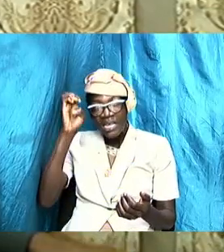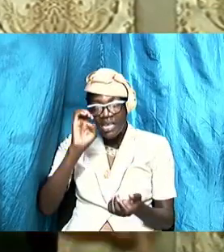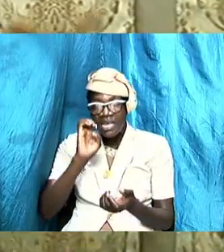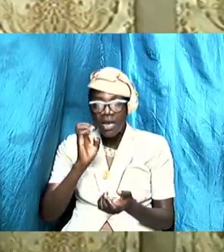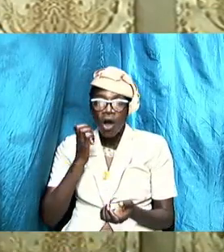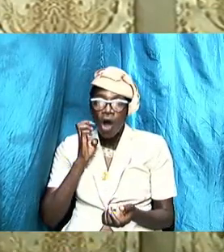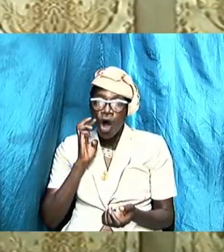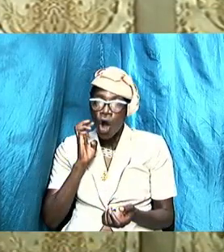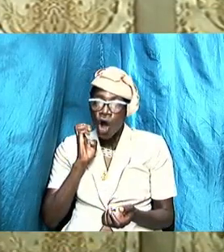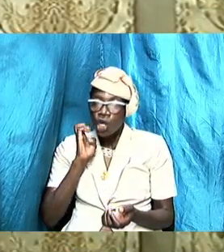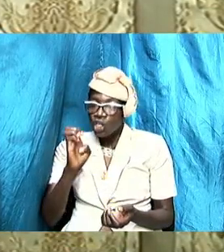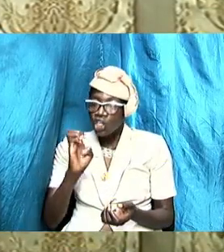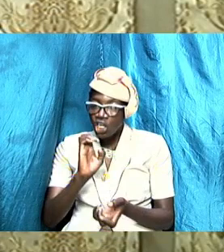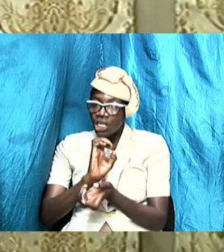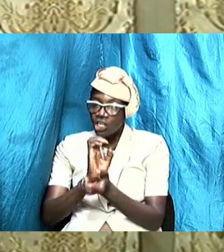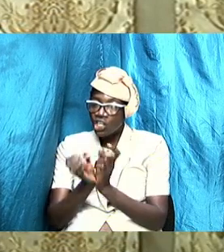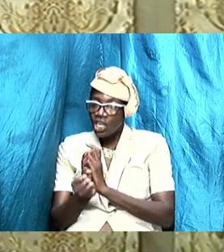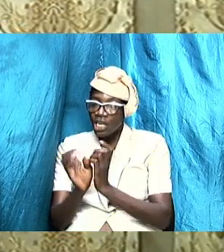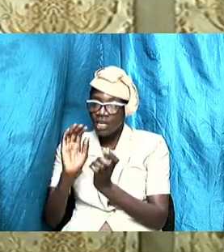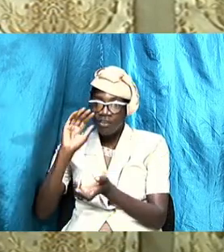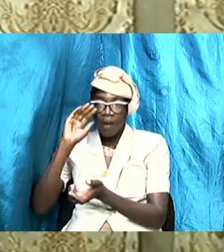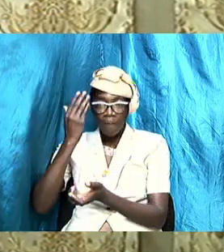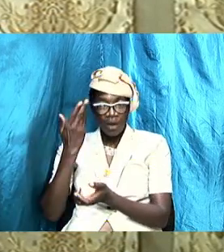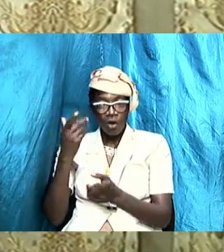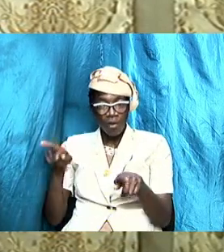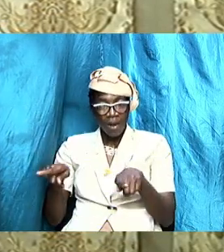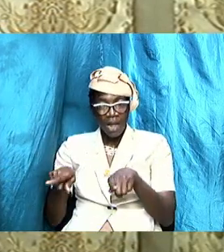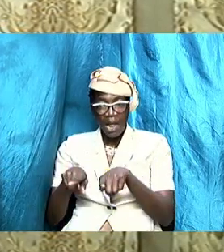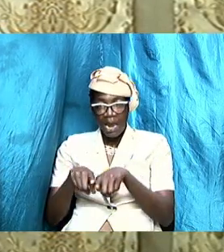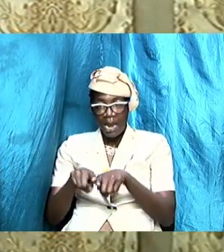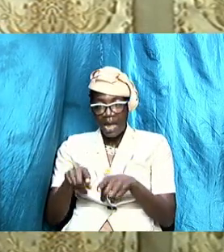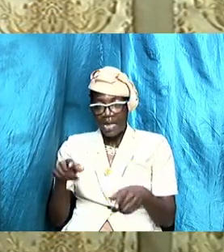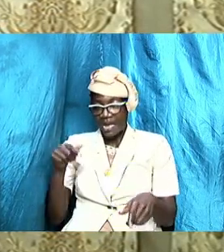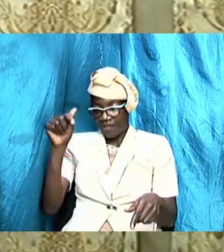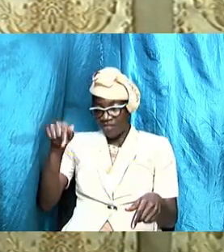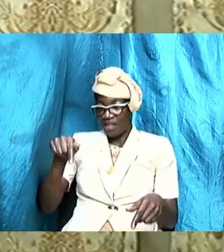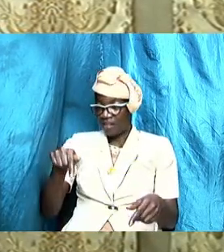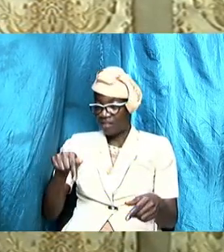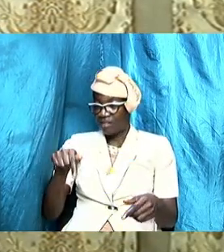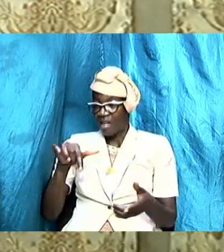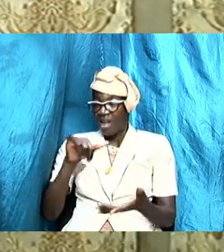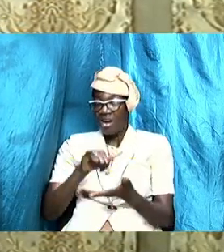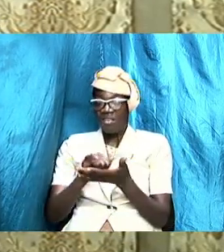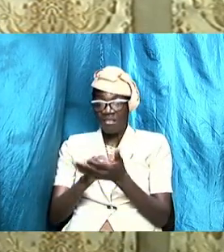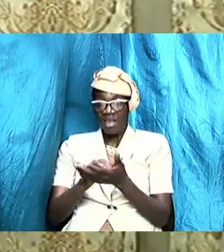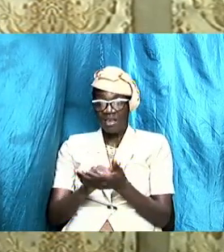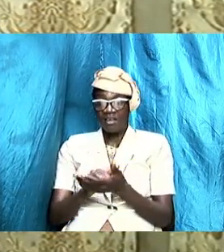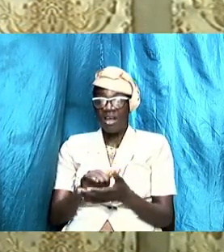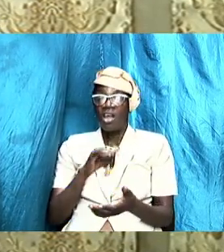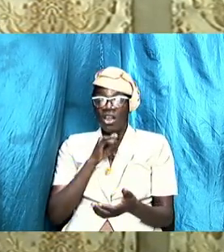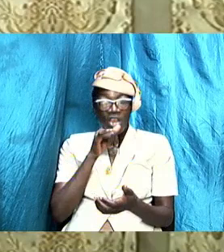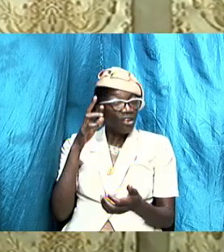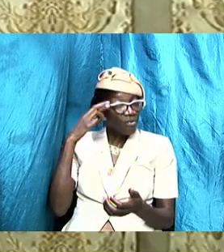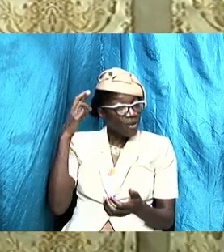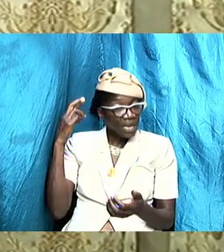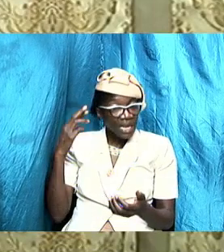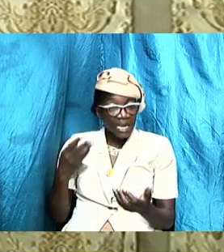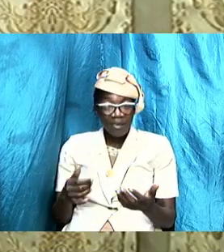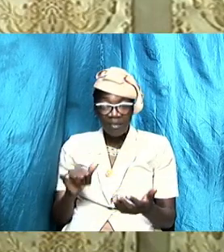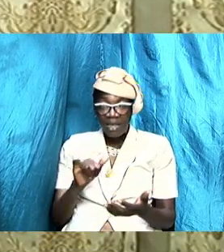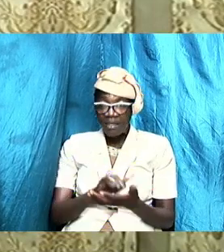change and become like that not realizing that there are some things